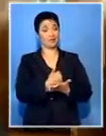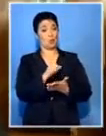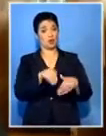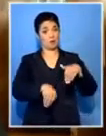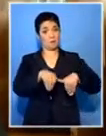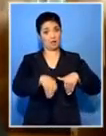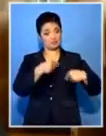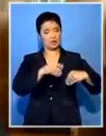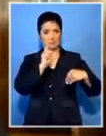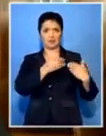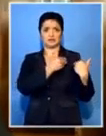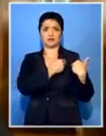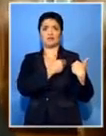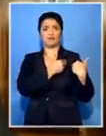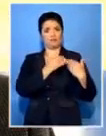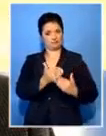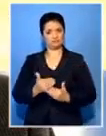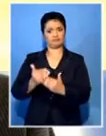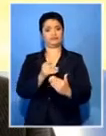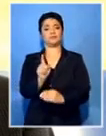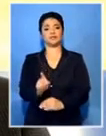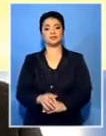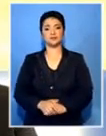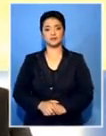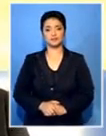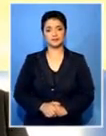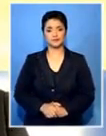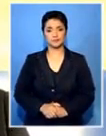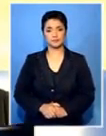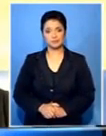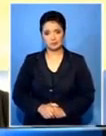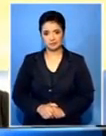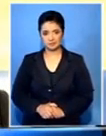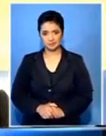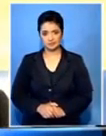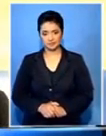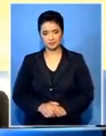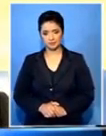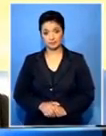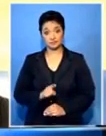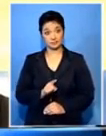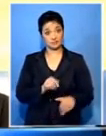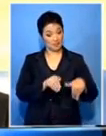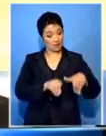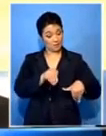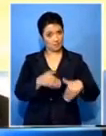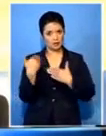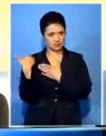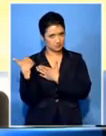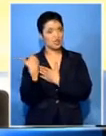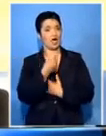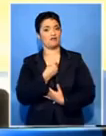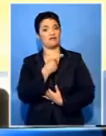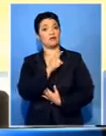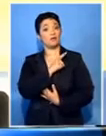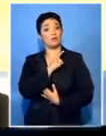with safety and security of employees. Lone Min in particular has a responsibility to ensure that